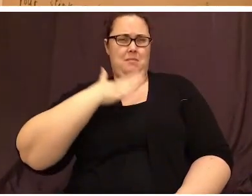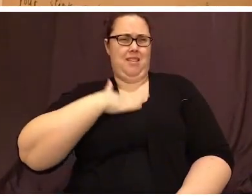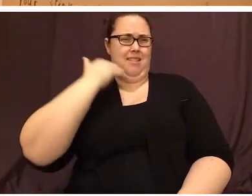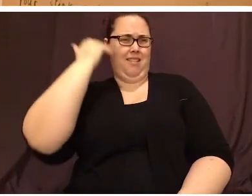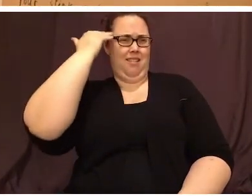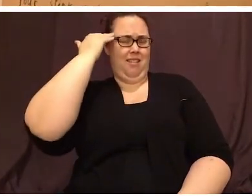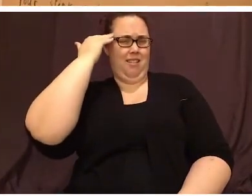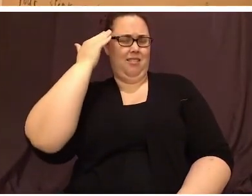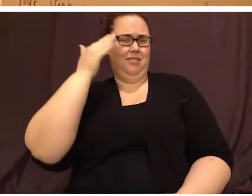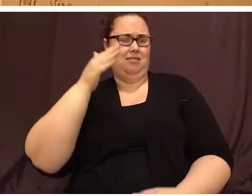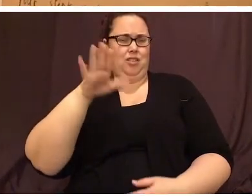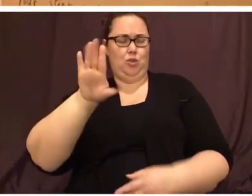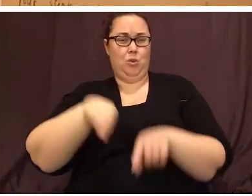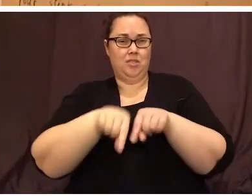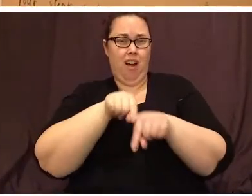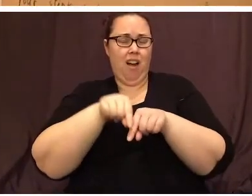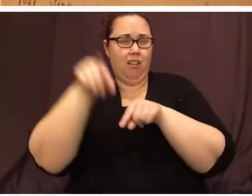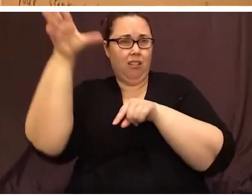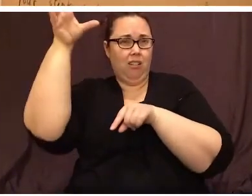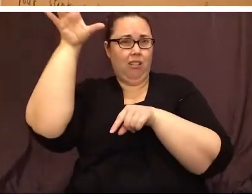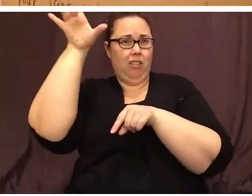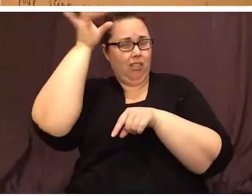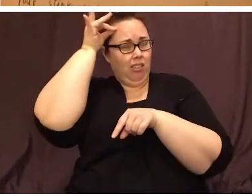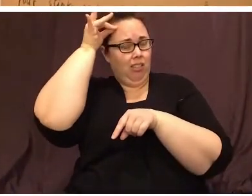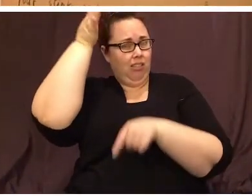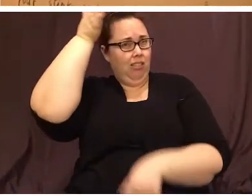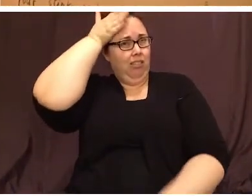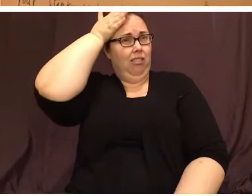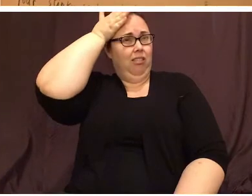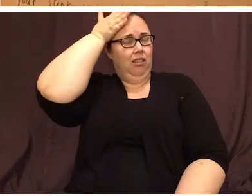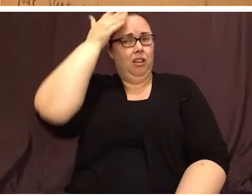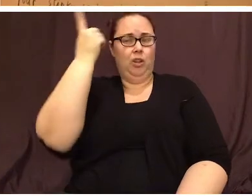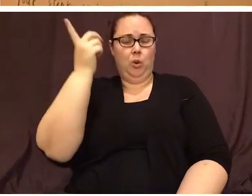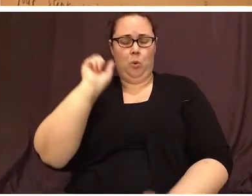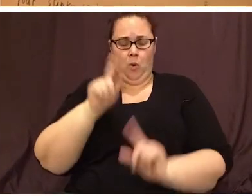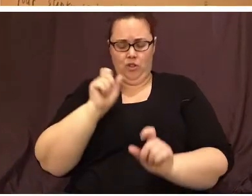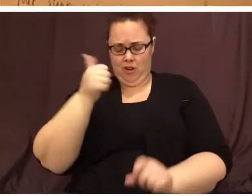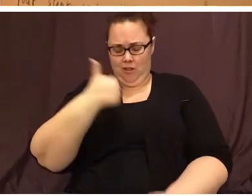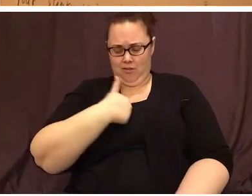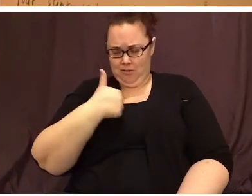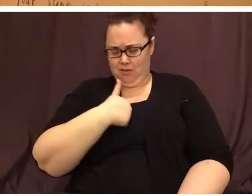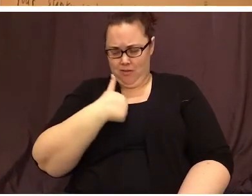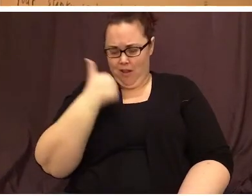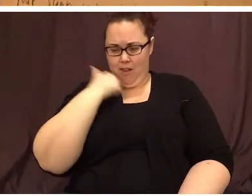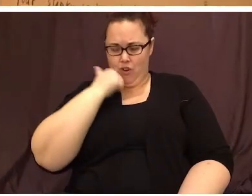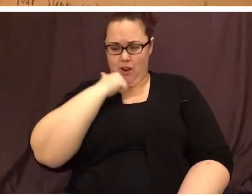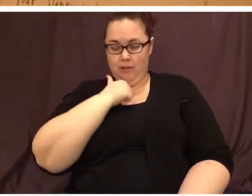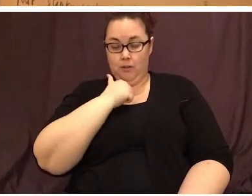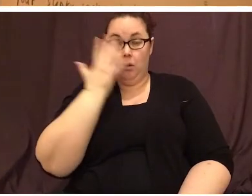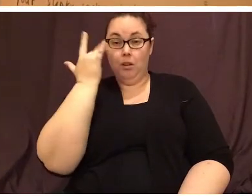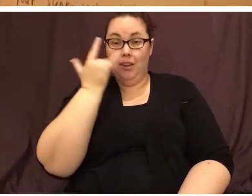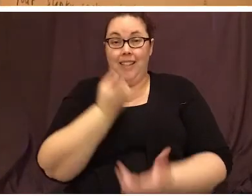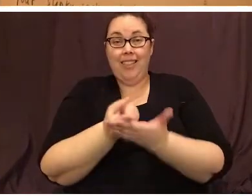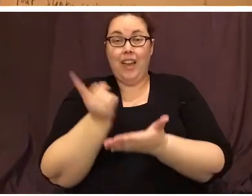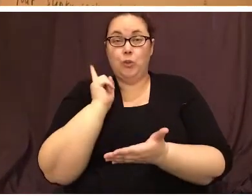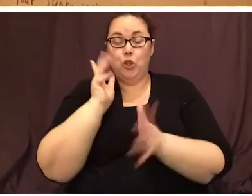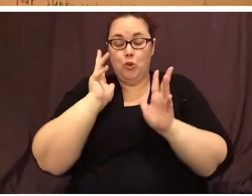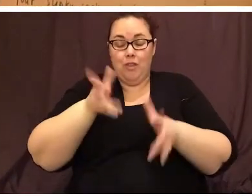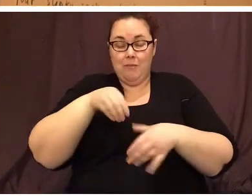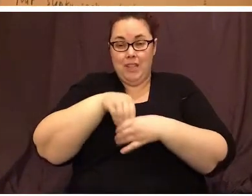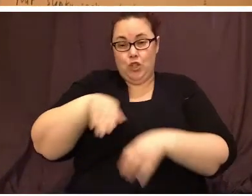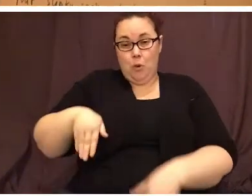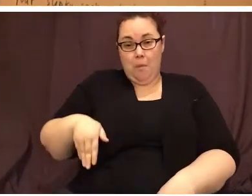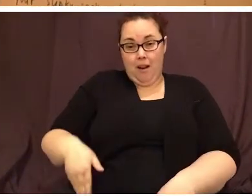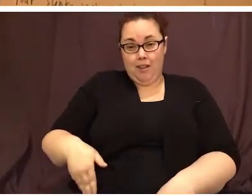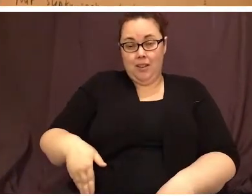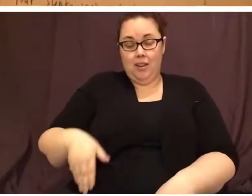your sock. A question I ask myself every day. Well, it's because last week you left me in your pocket and I ended up in the